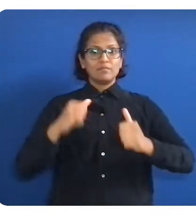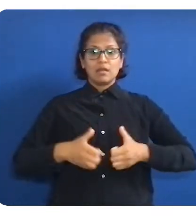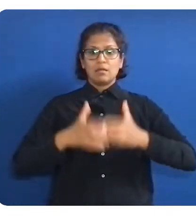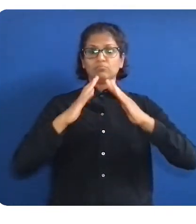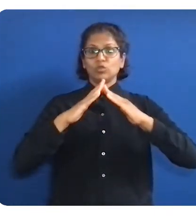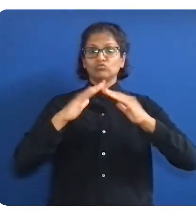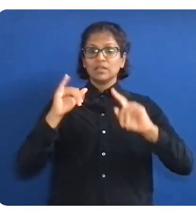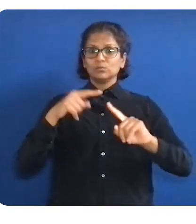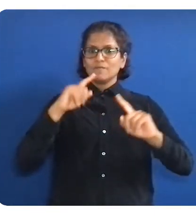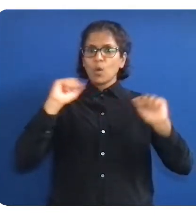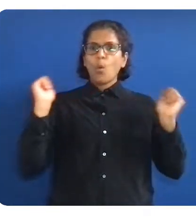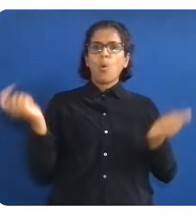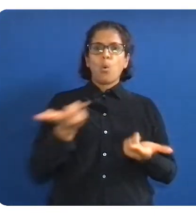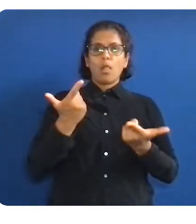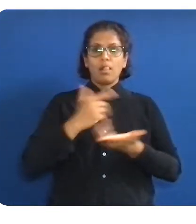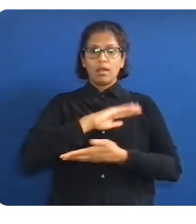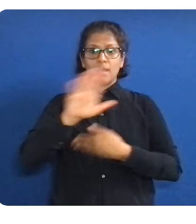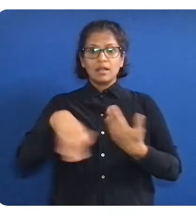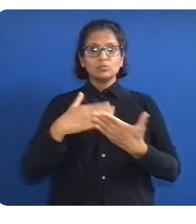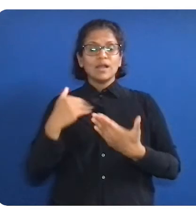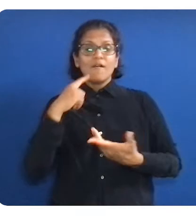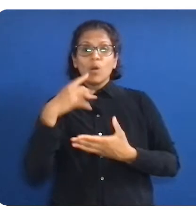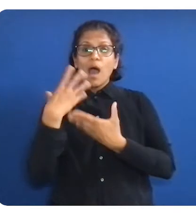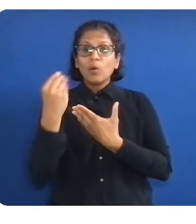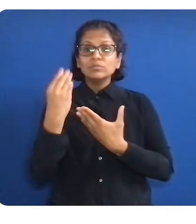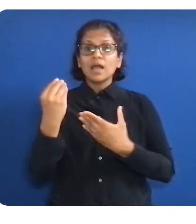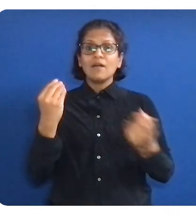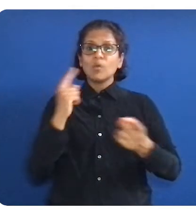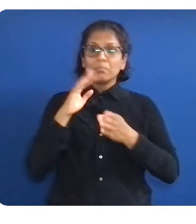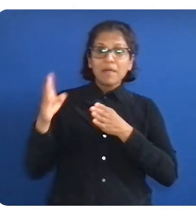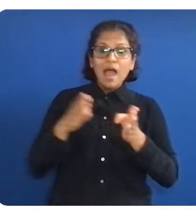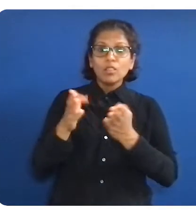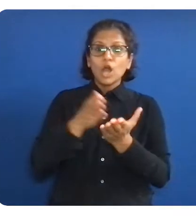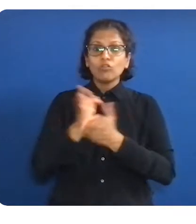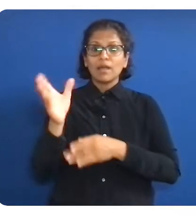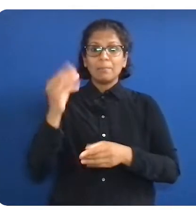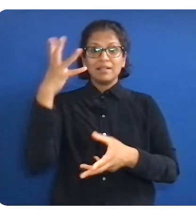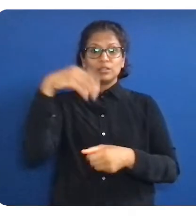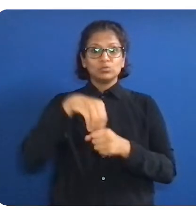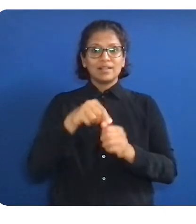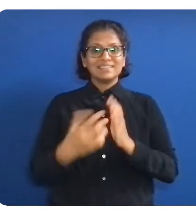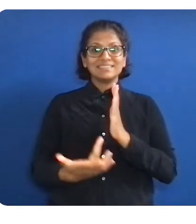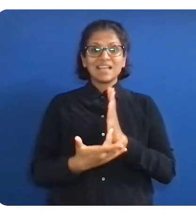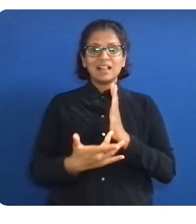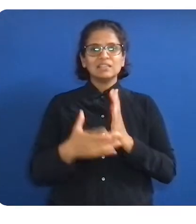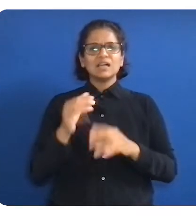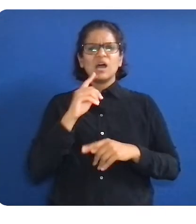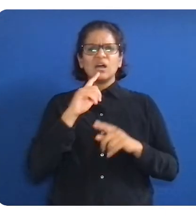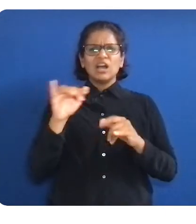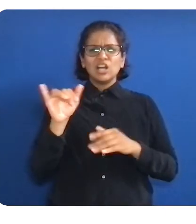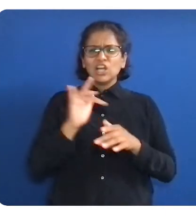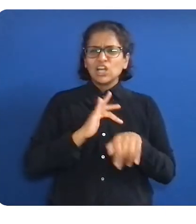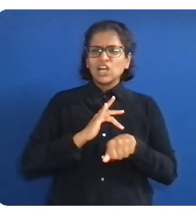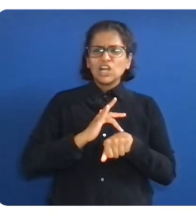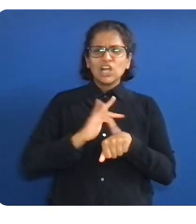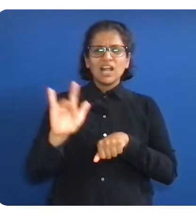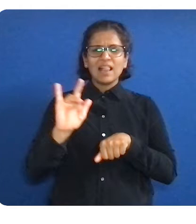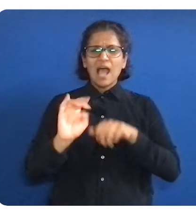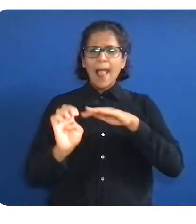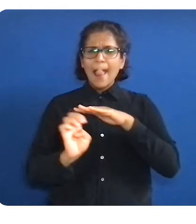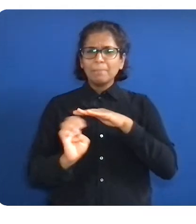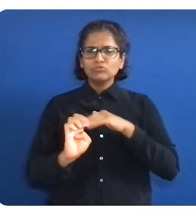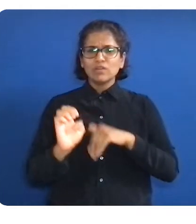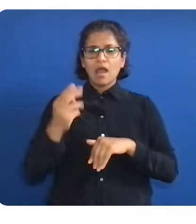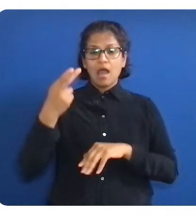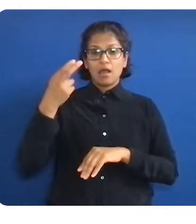elementary and high school. We're expanding recruitment beyond the usual campuses like Stanford, Berkeley, Harvard,